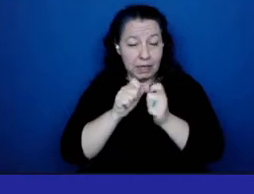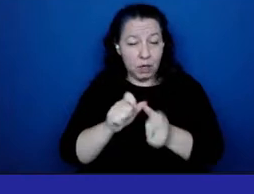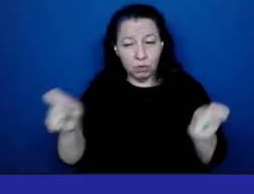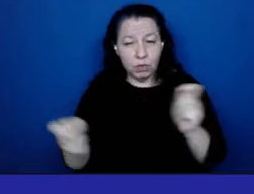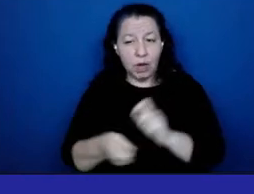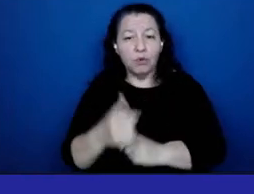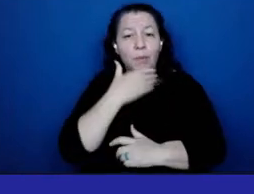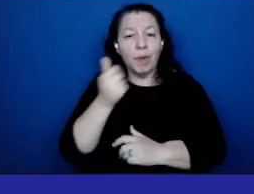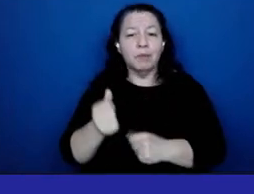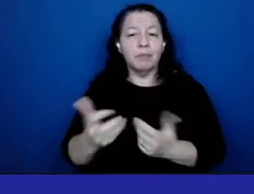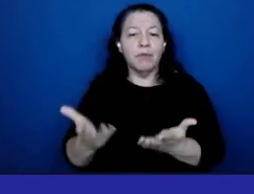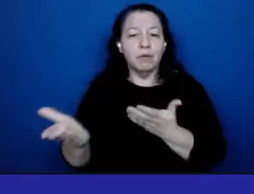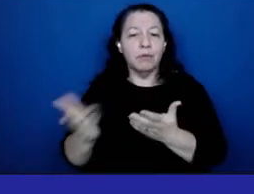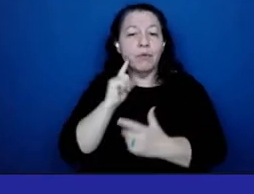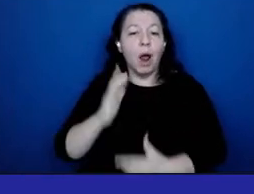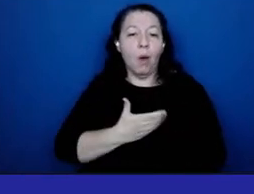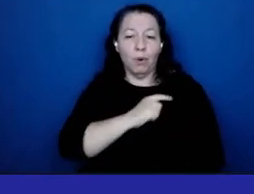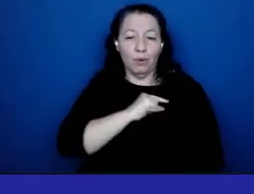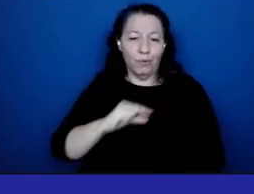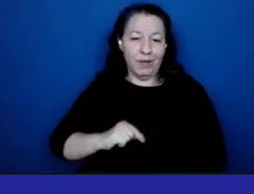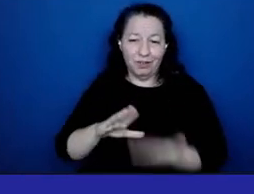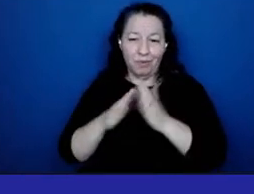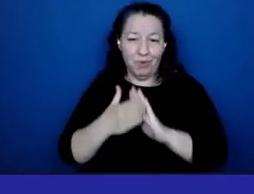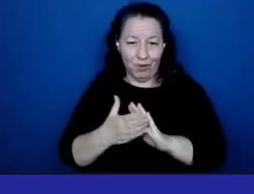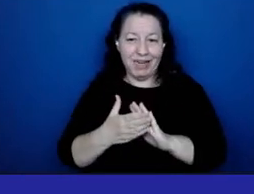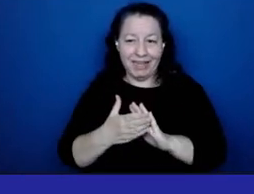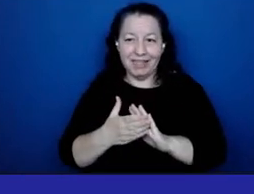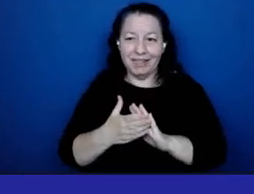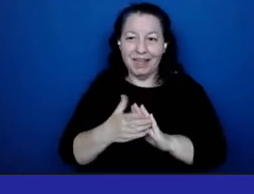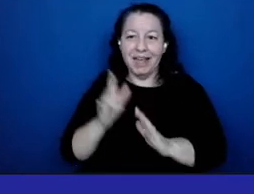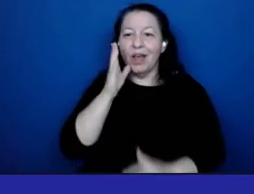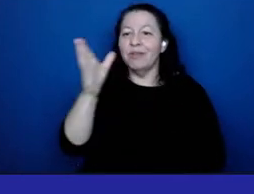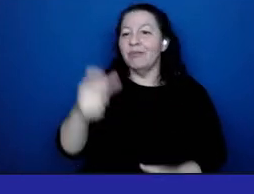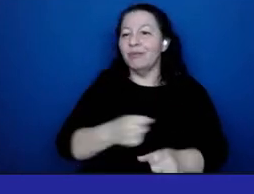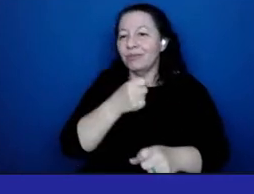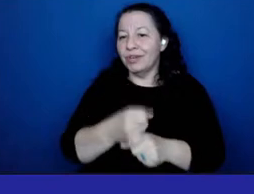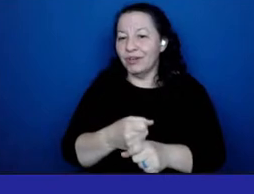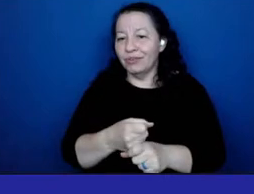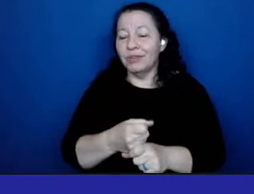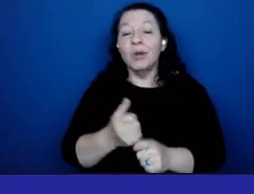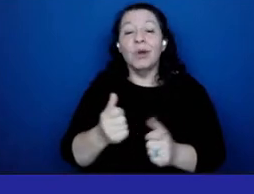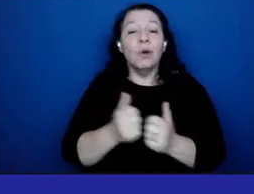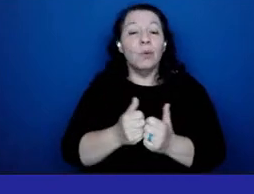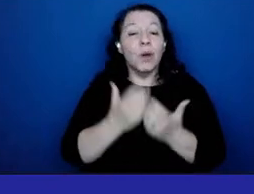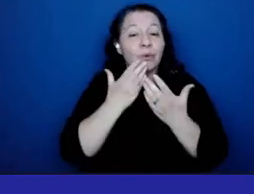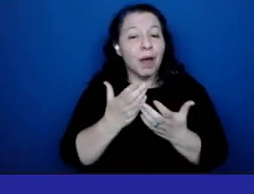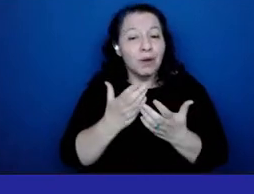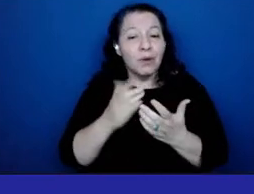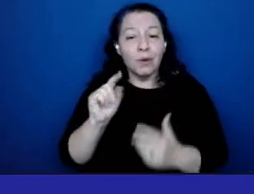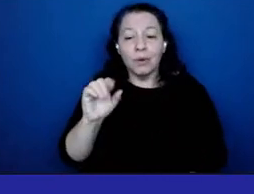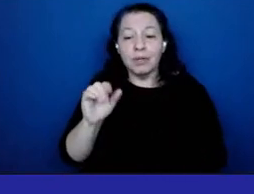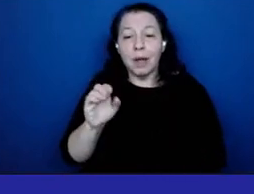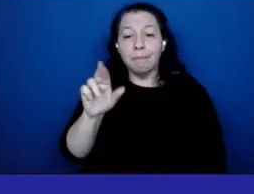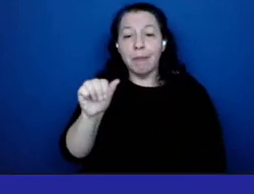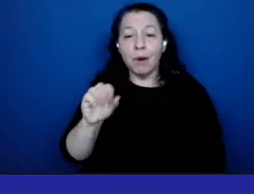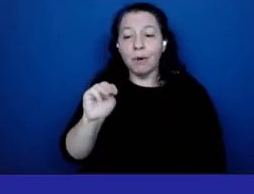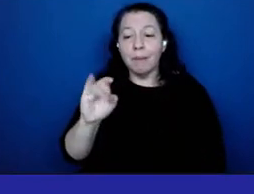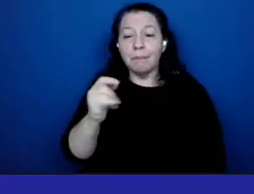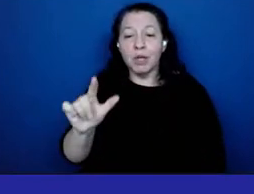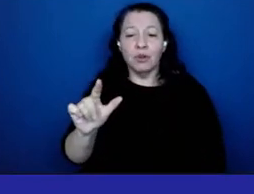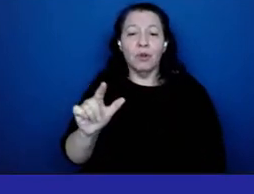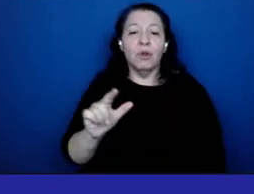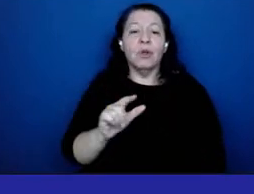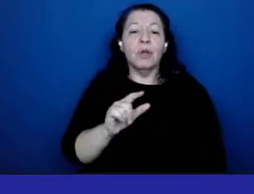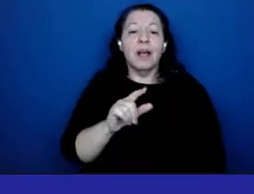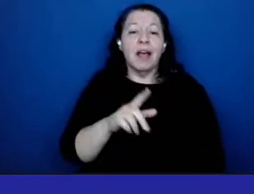queen's communities in the years to come with gratitude tamara mitchell mph deputy health and